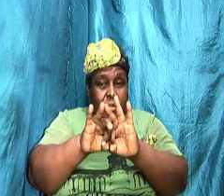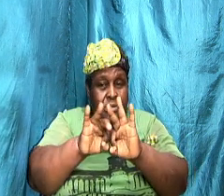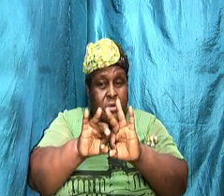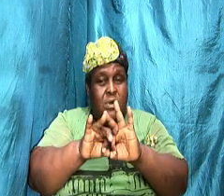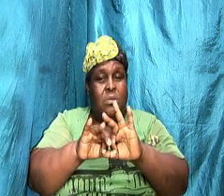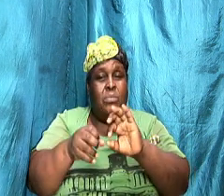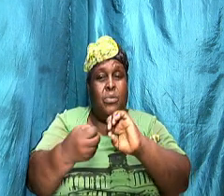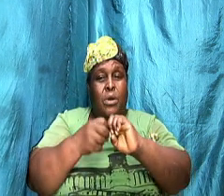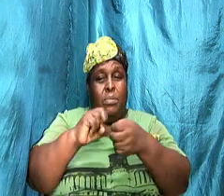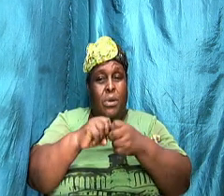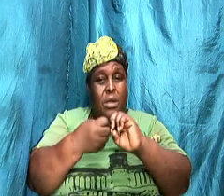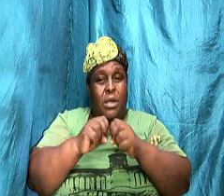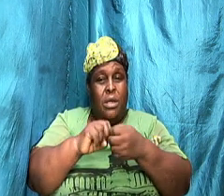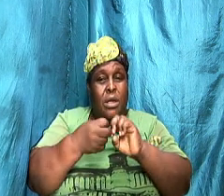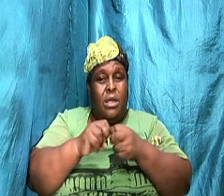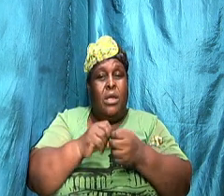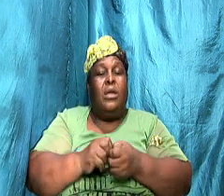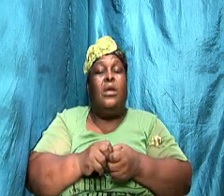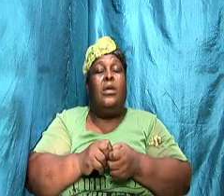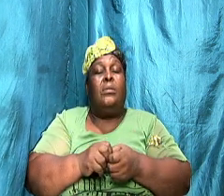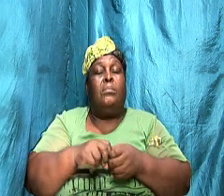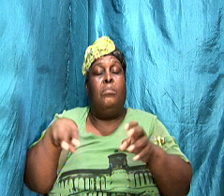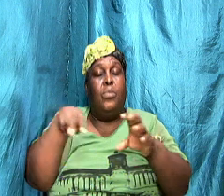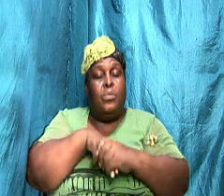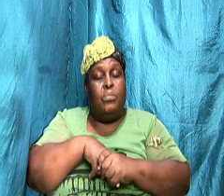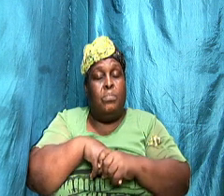parties happy.